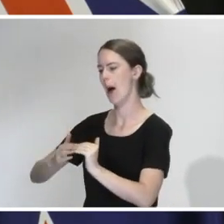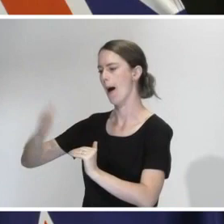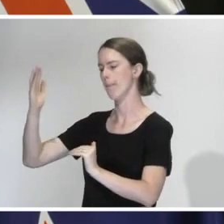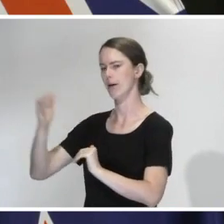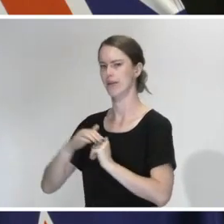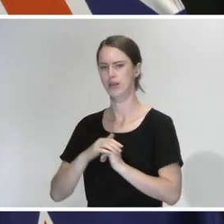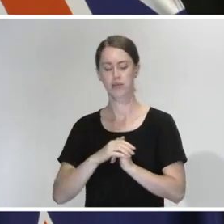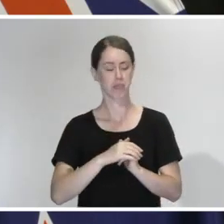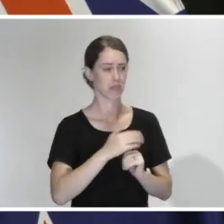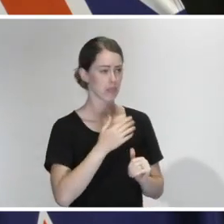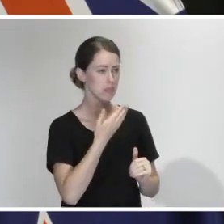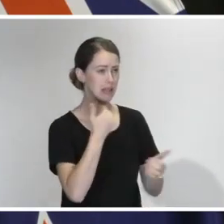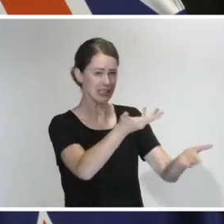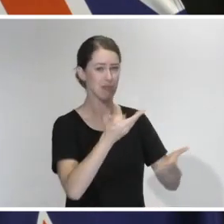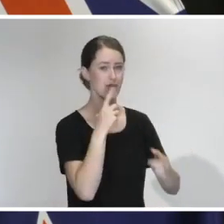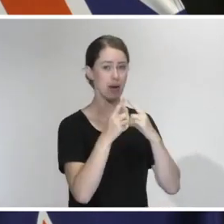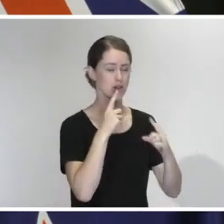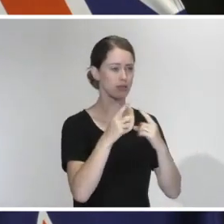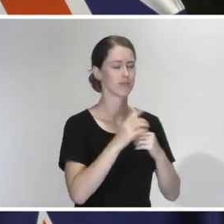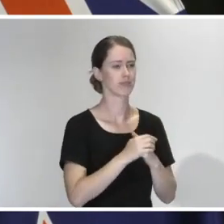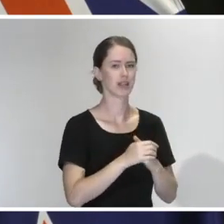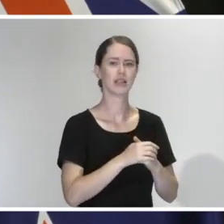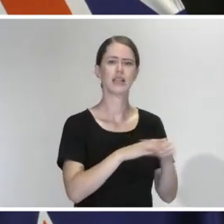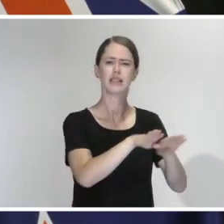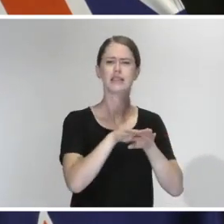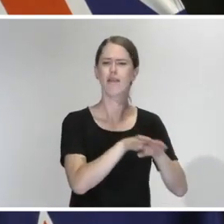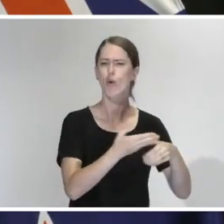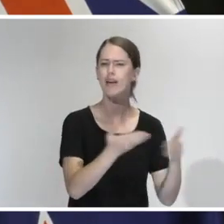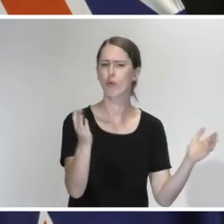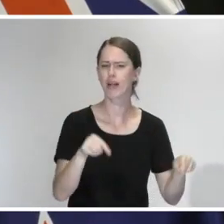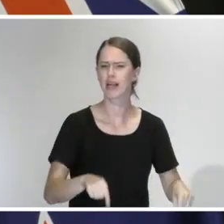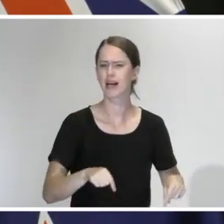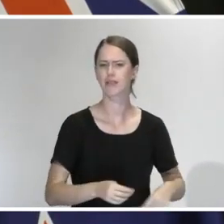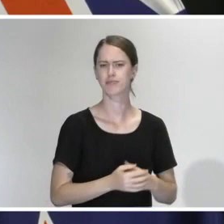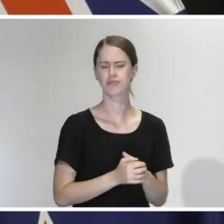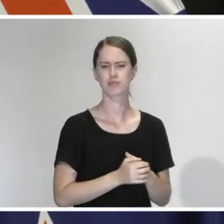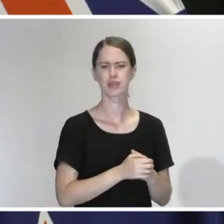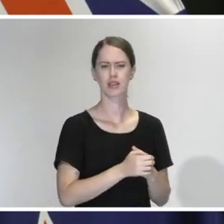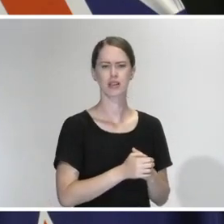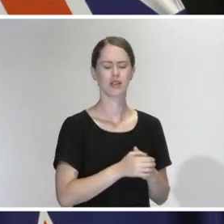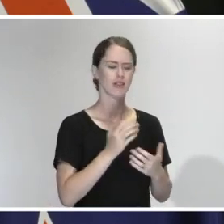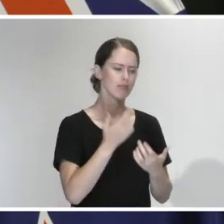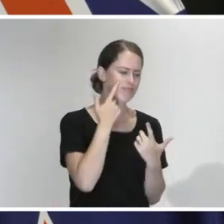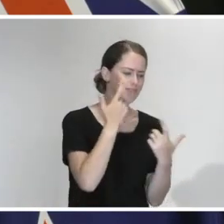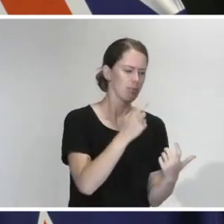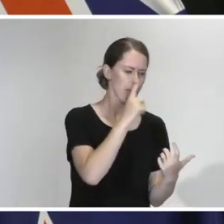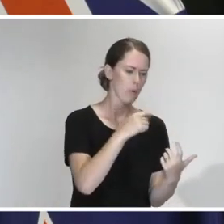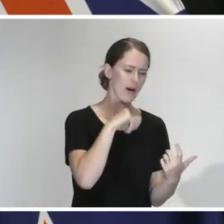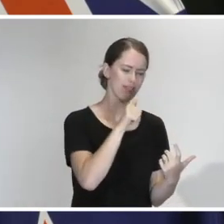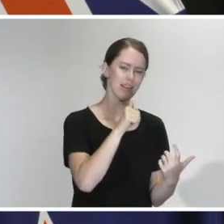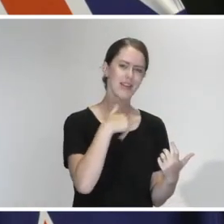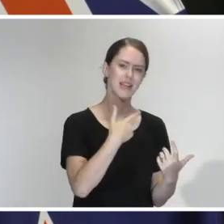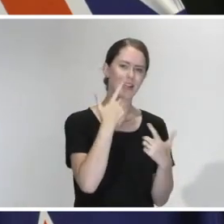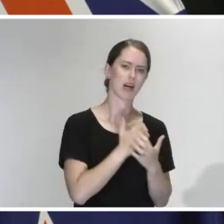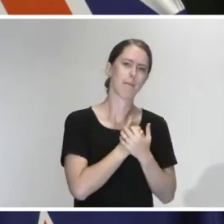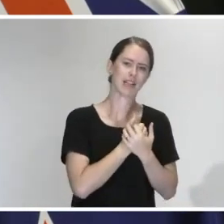Again, I wouldn't mind seeing some of the detail on that, but I would apply the same principle for everyone here around providing compassion for those who need compassion at this time.